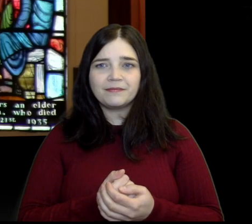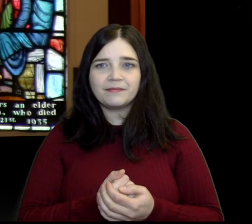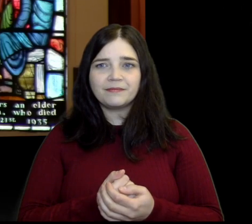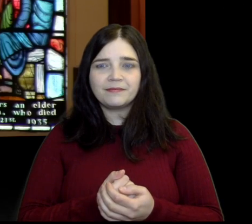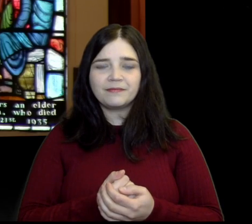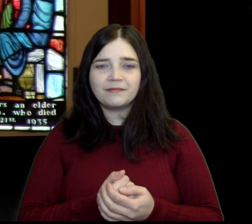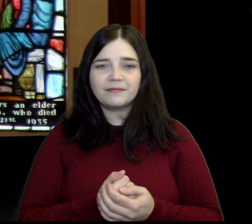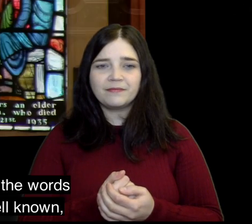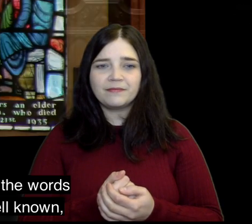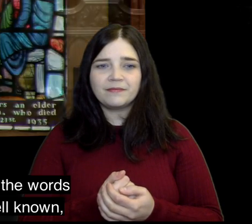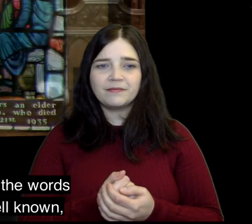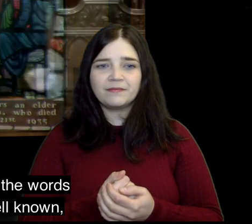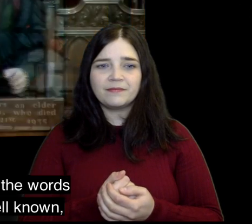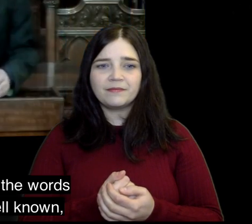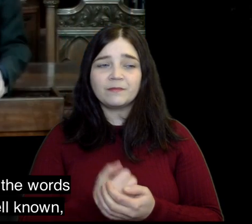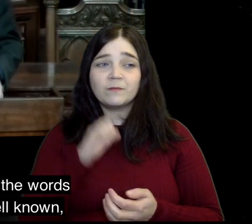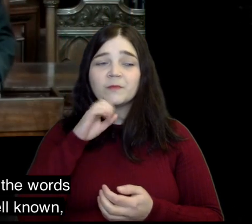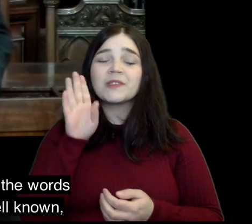amen